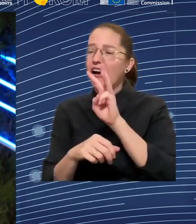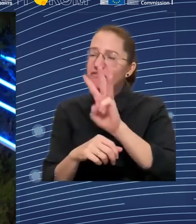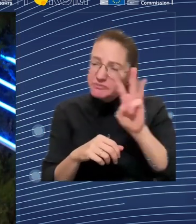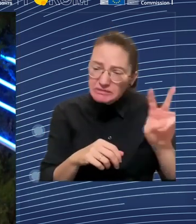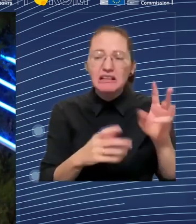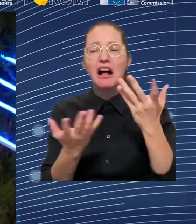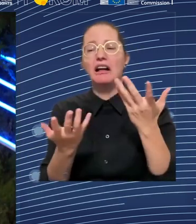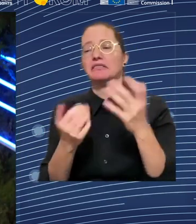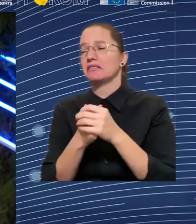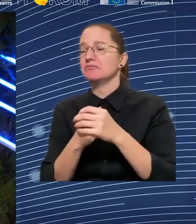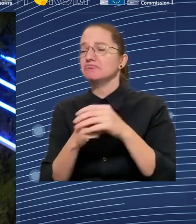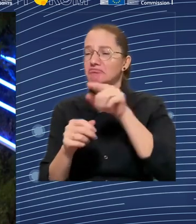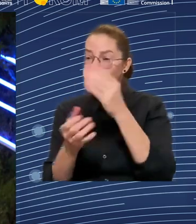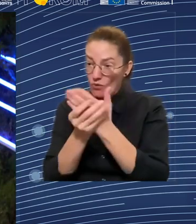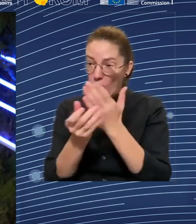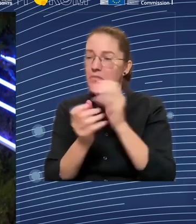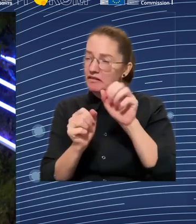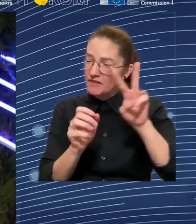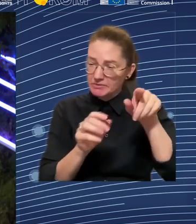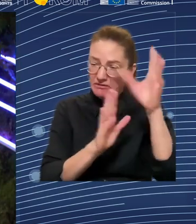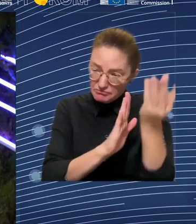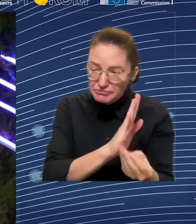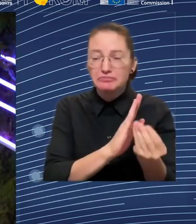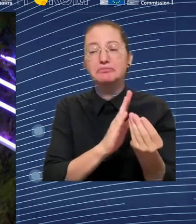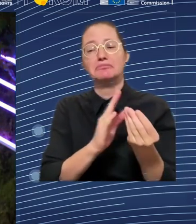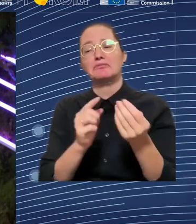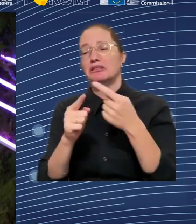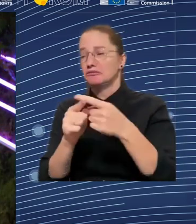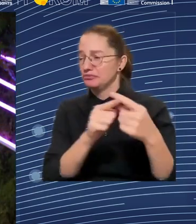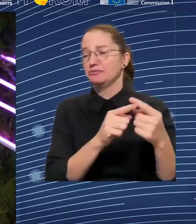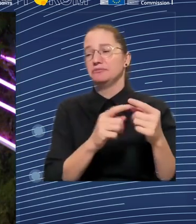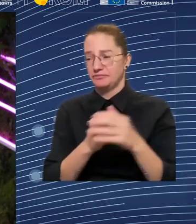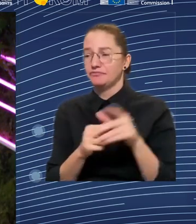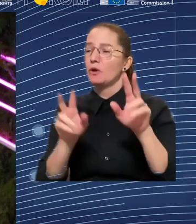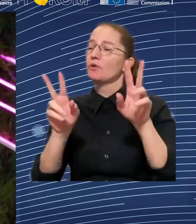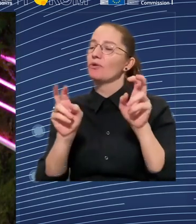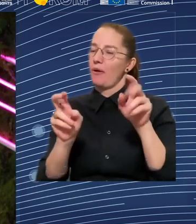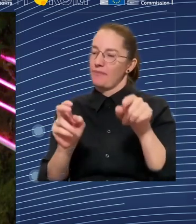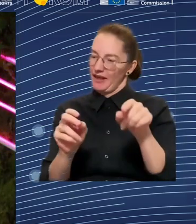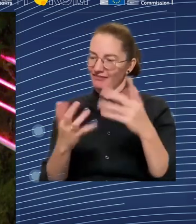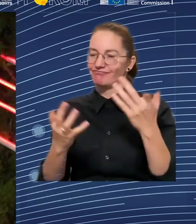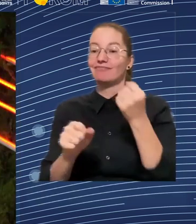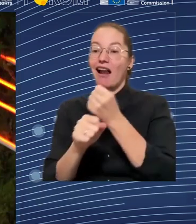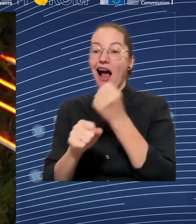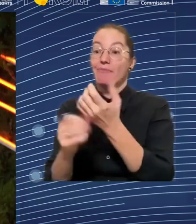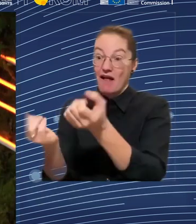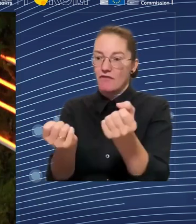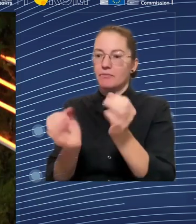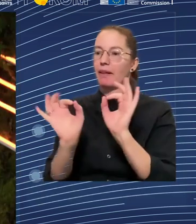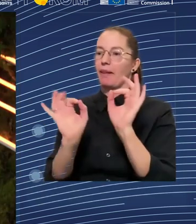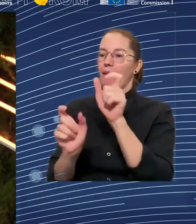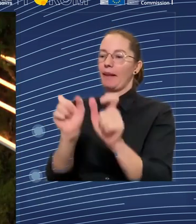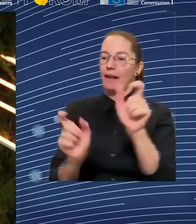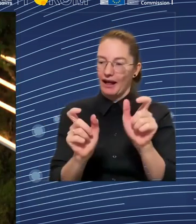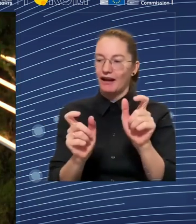2023. Thanks very much for joining us for this session. Thank you if you were following us online. As I said, we